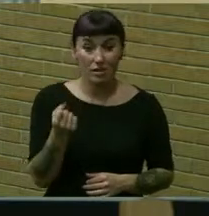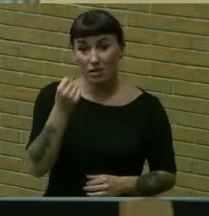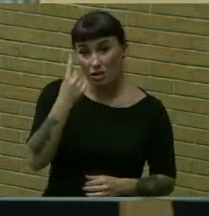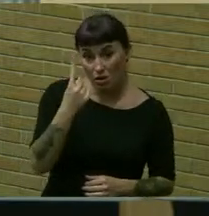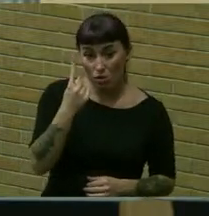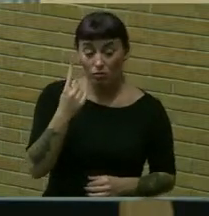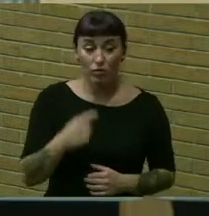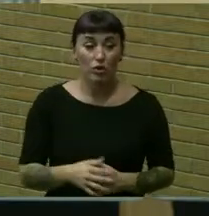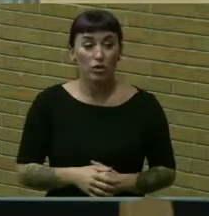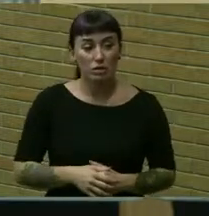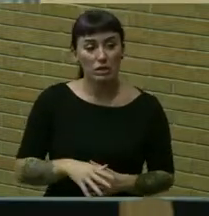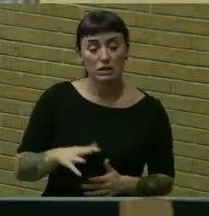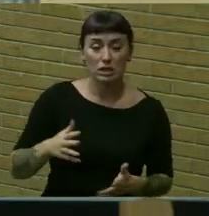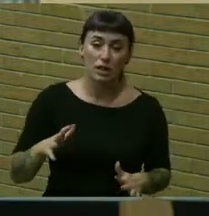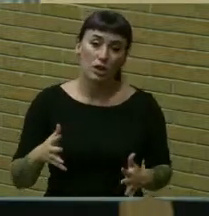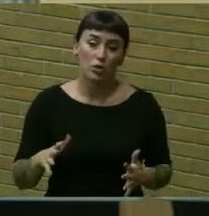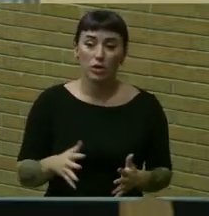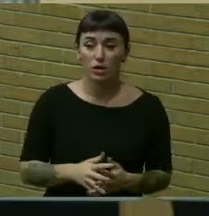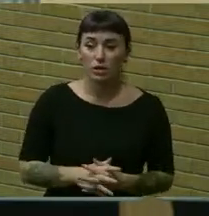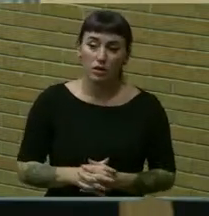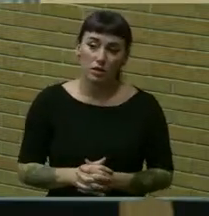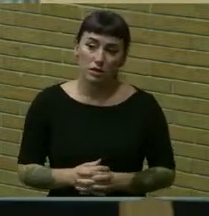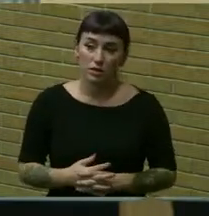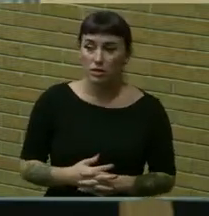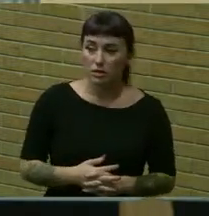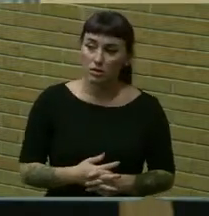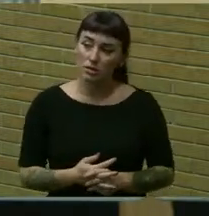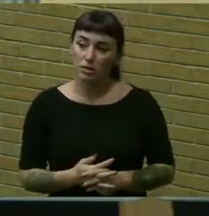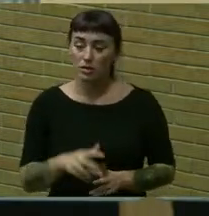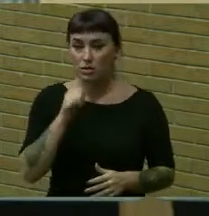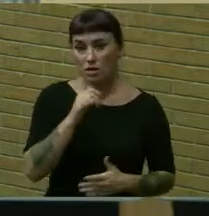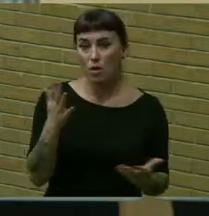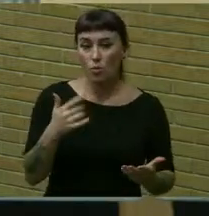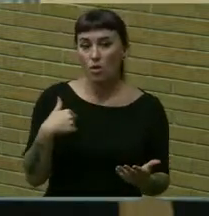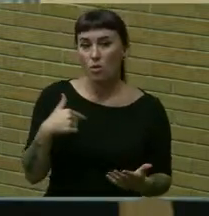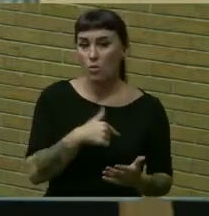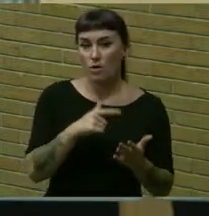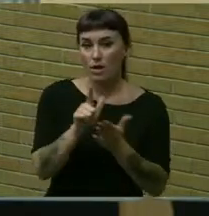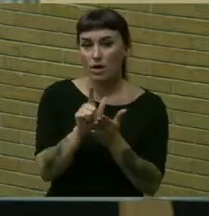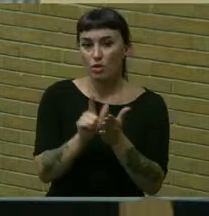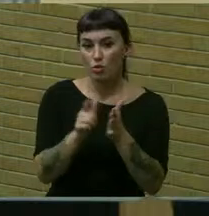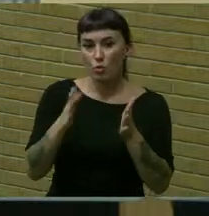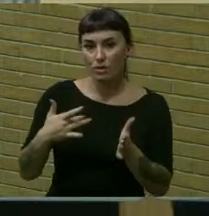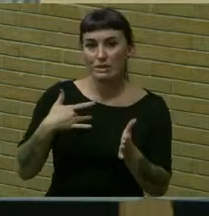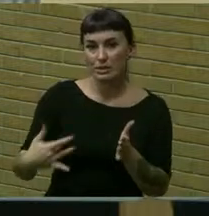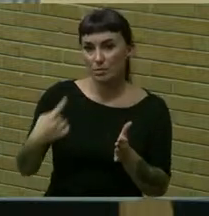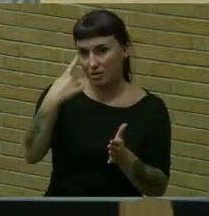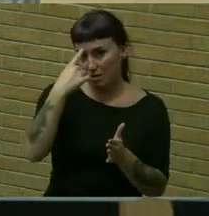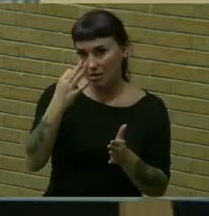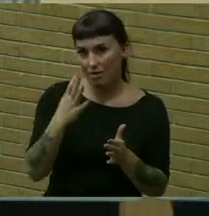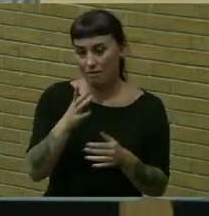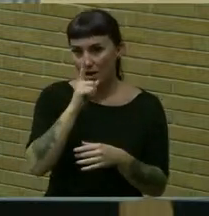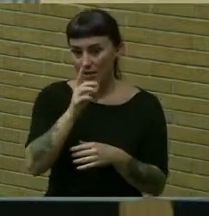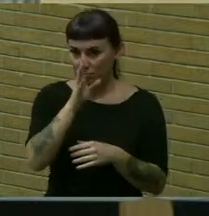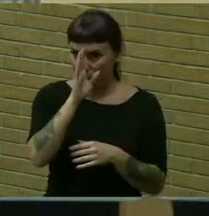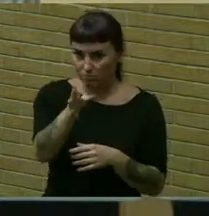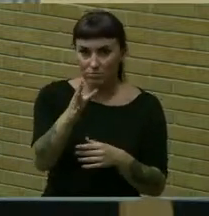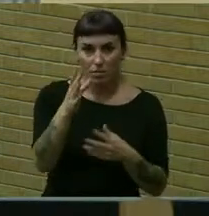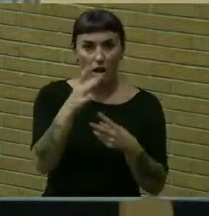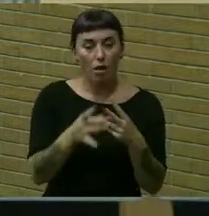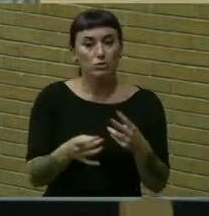it's it's a little it's not what we lawyers typically think of as a straight option because